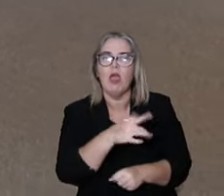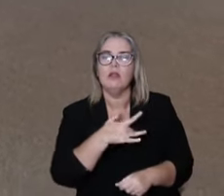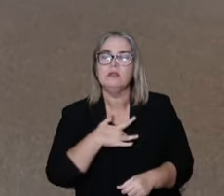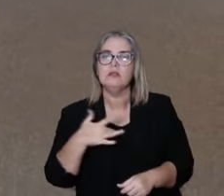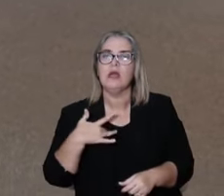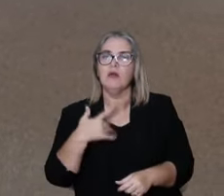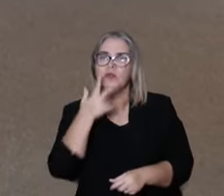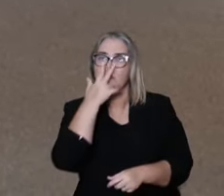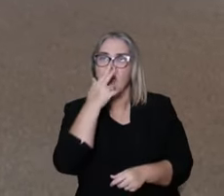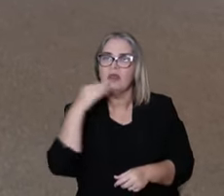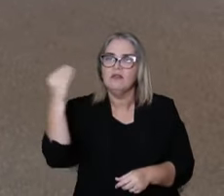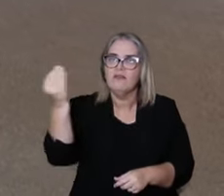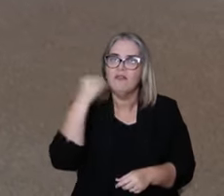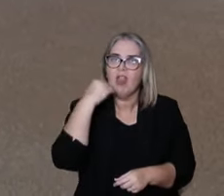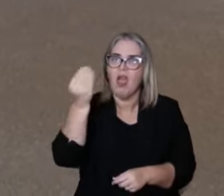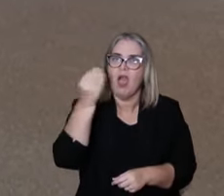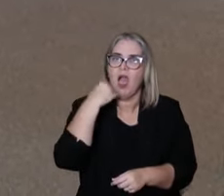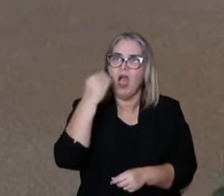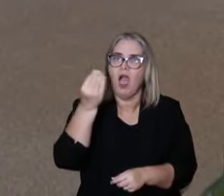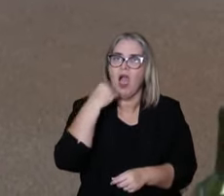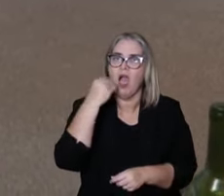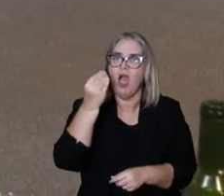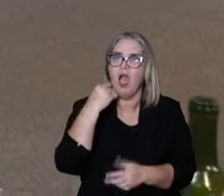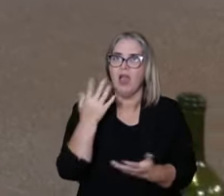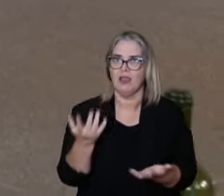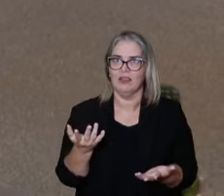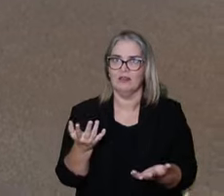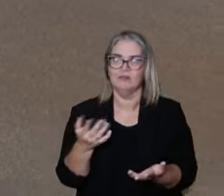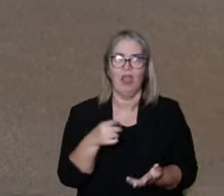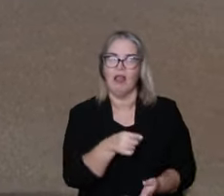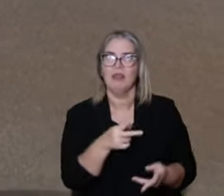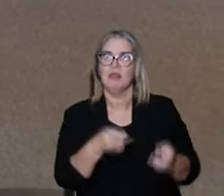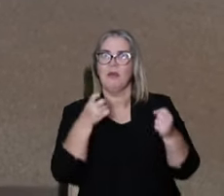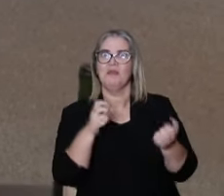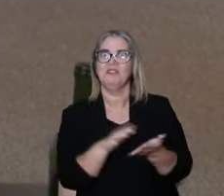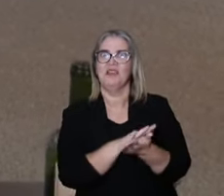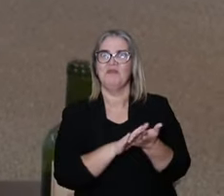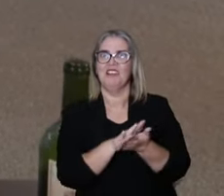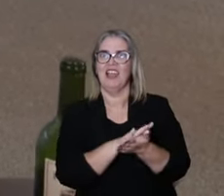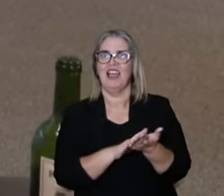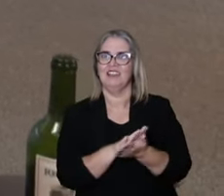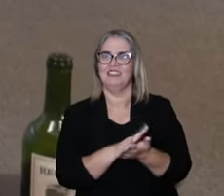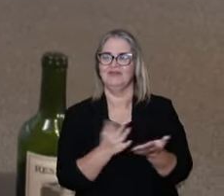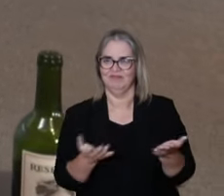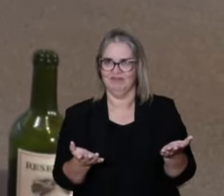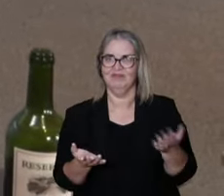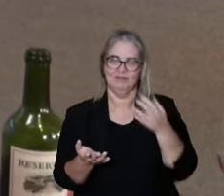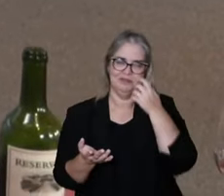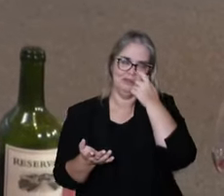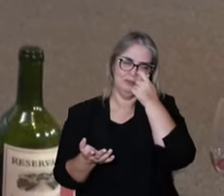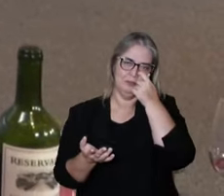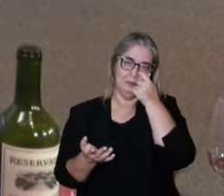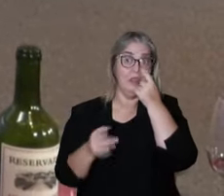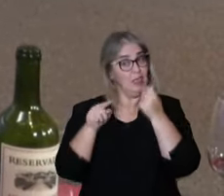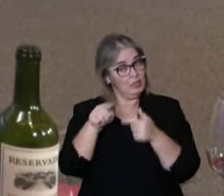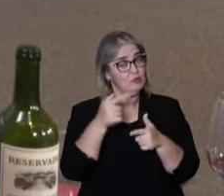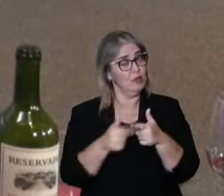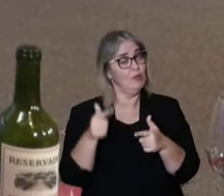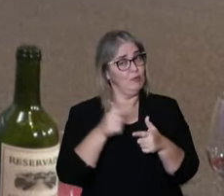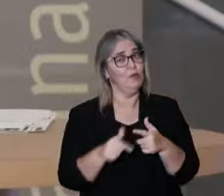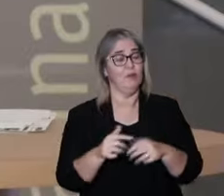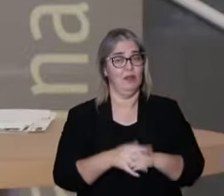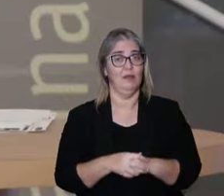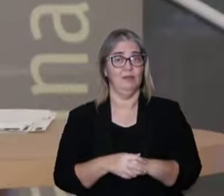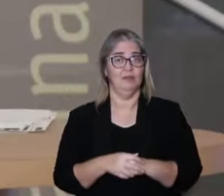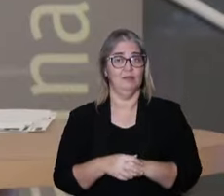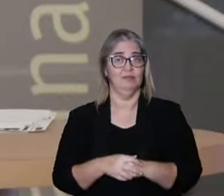body as a machine, the possibility of fragmenting the infinite, and we don't have anyone to put all of this together.